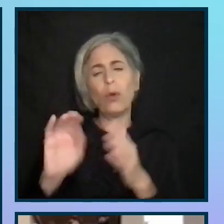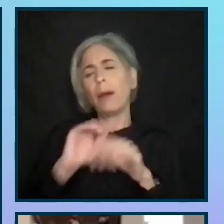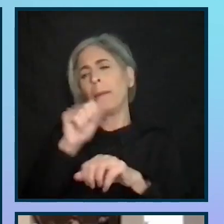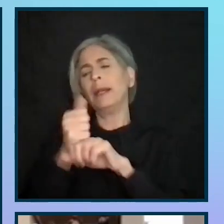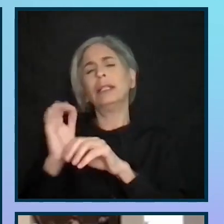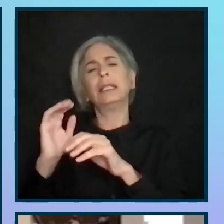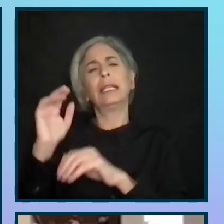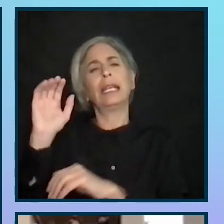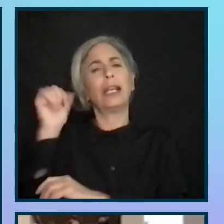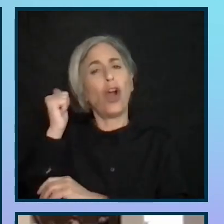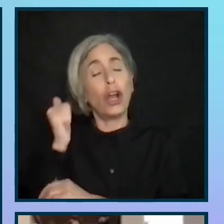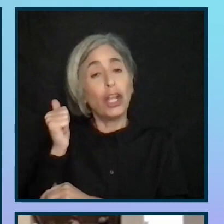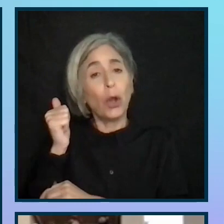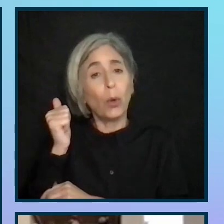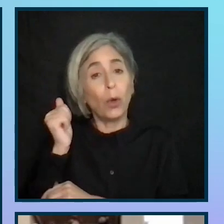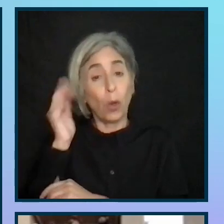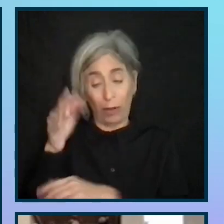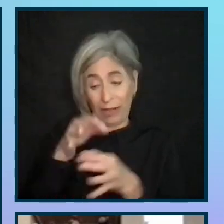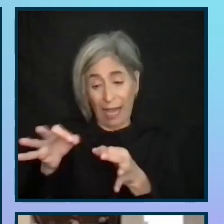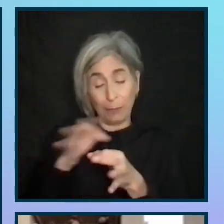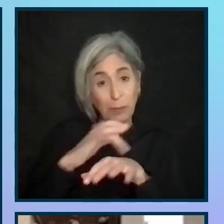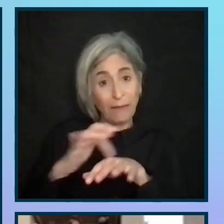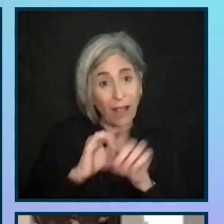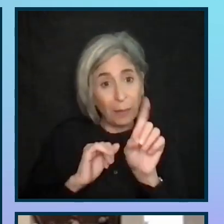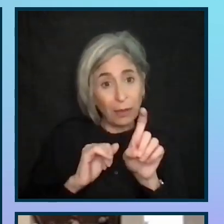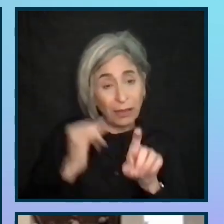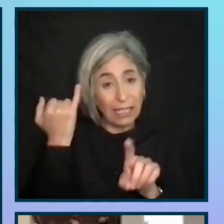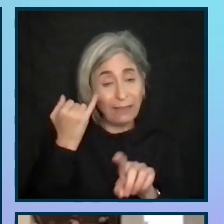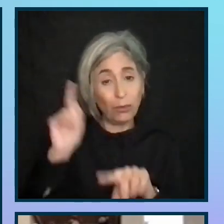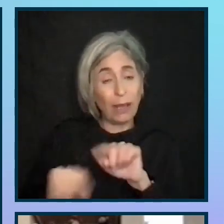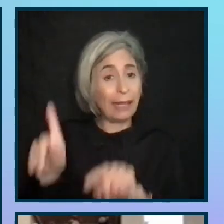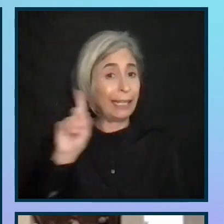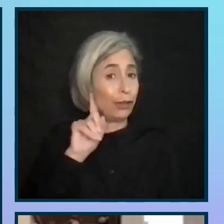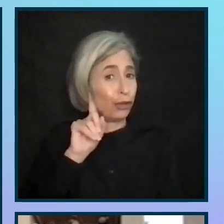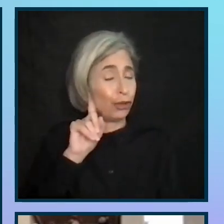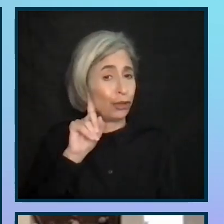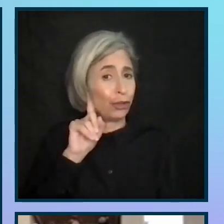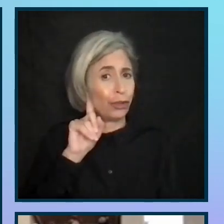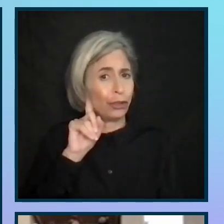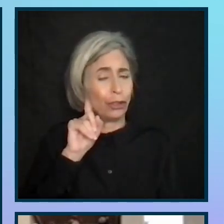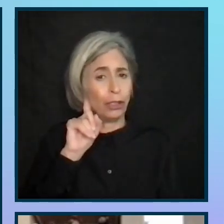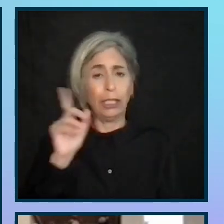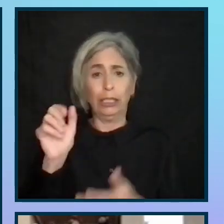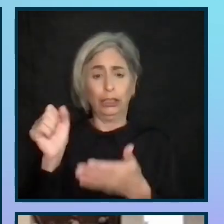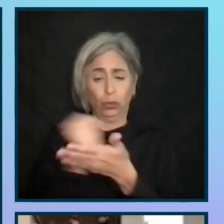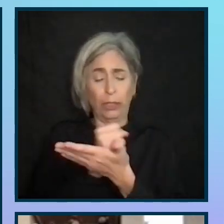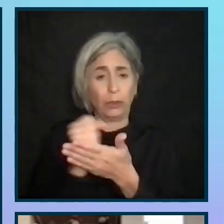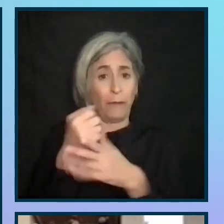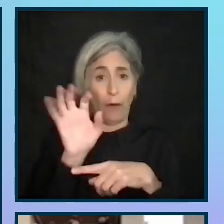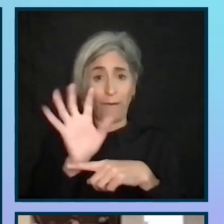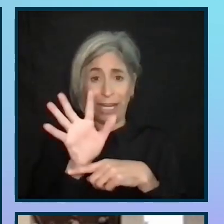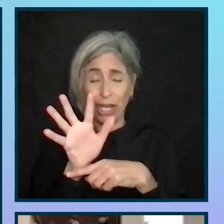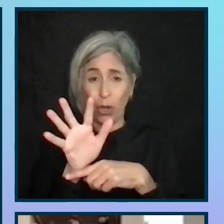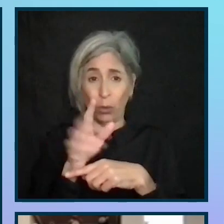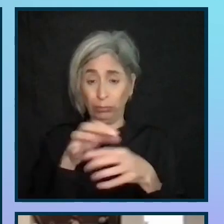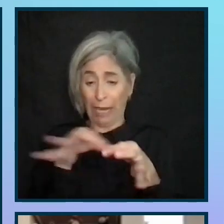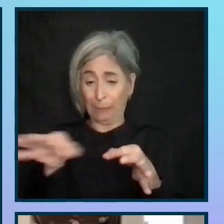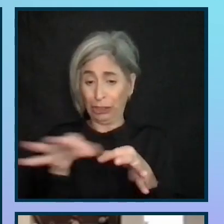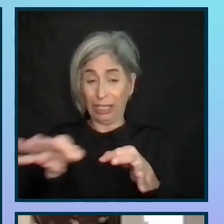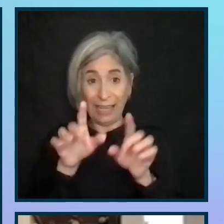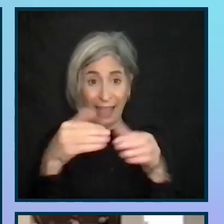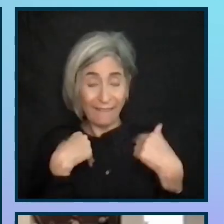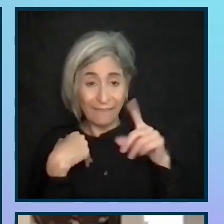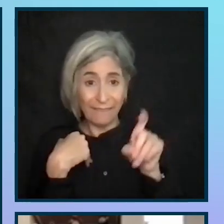will captions be available for those unable to hear? Will transcripts be available for video products? Are you